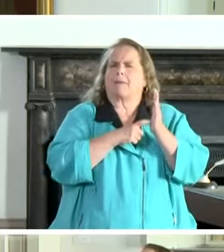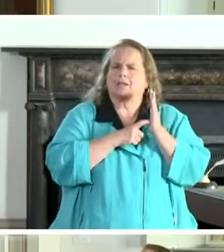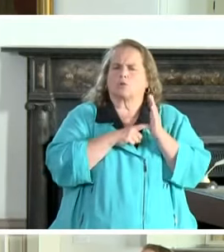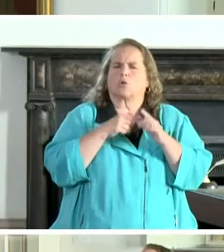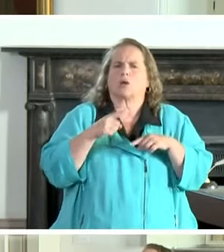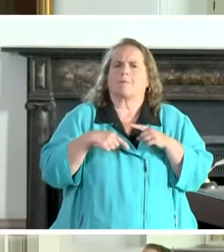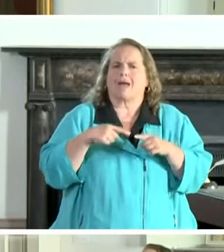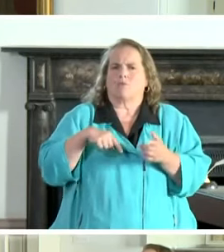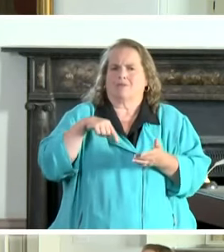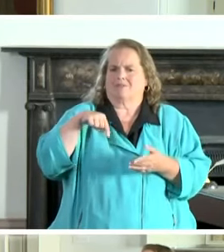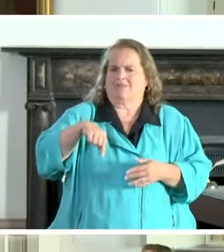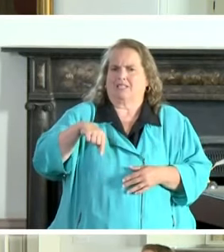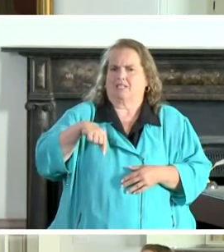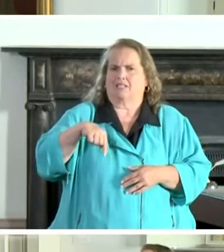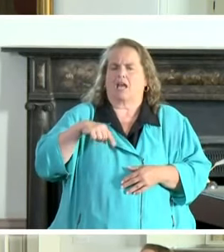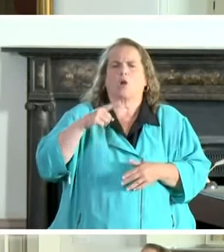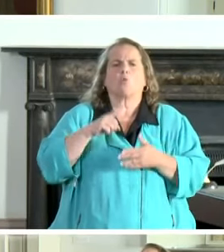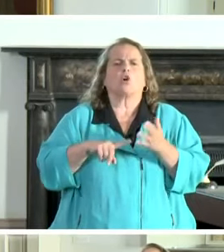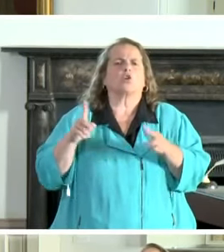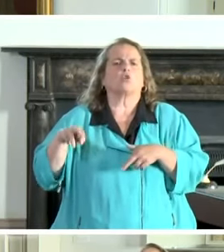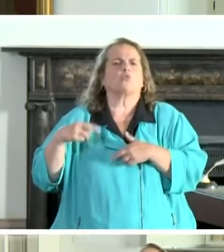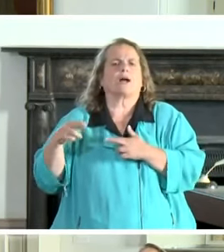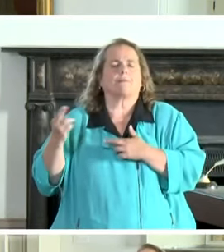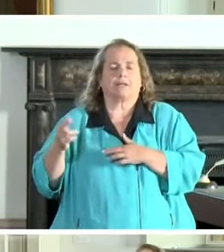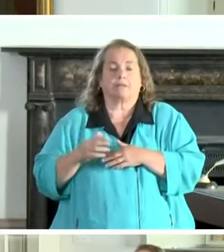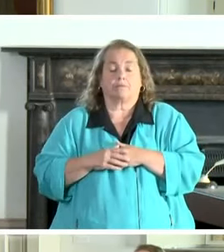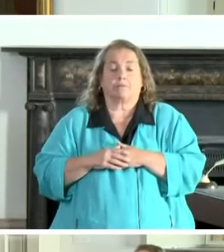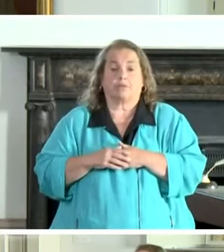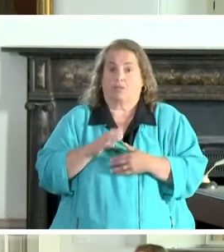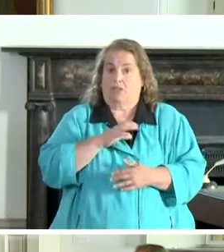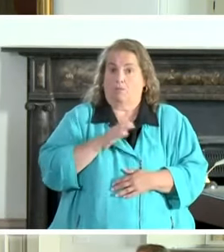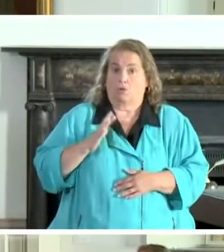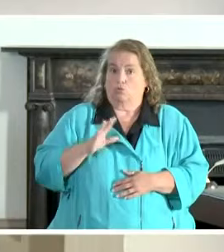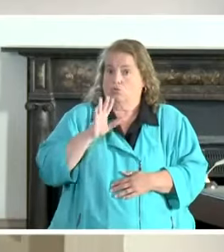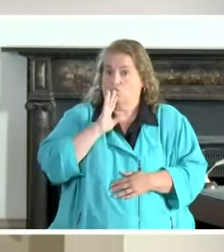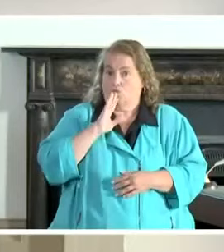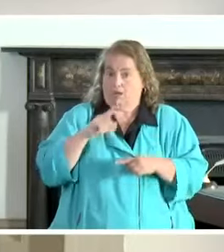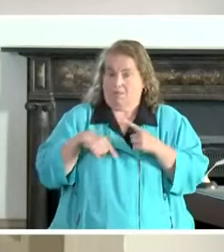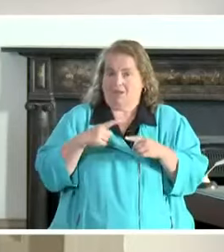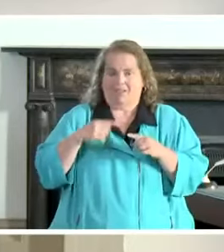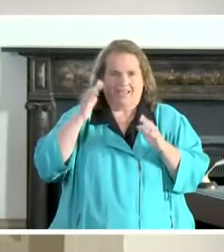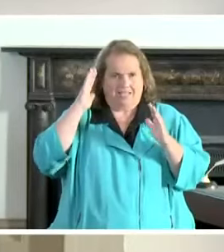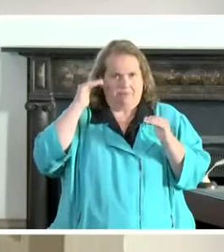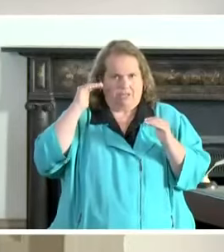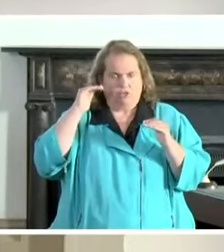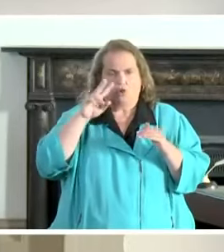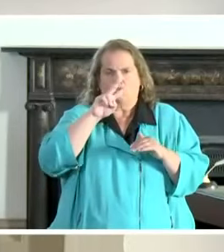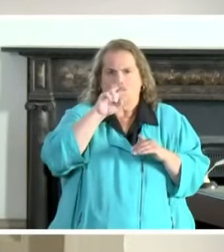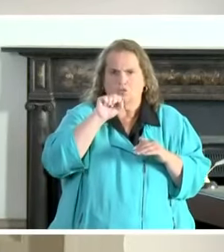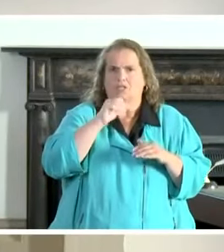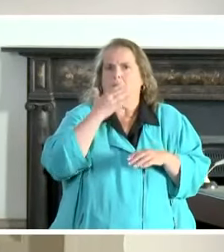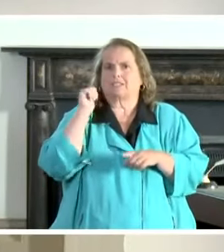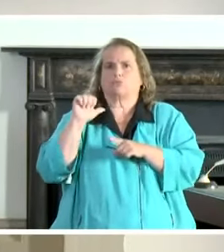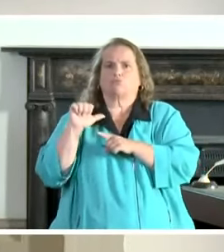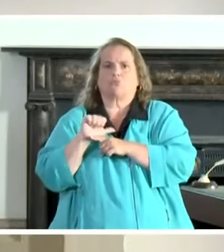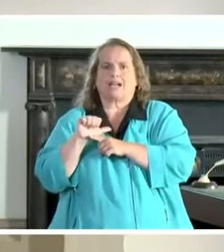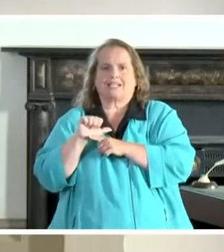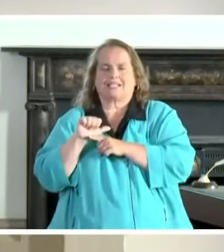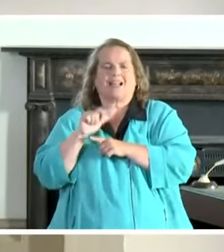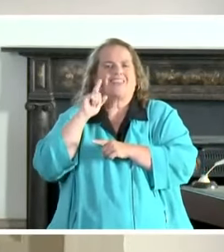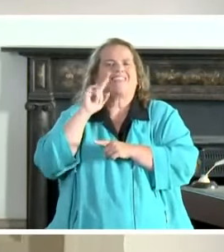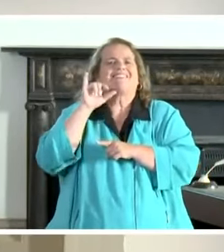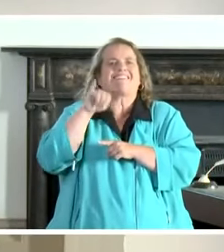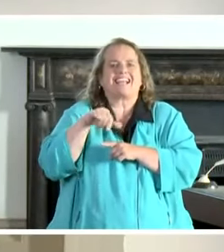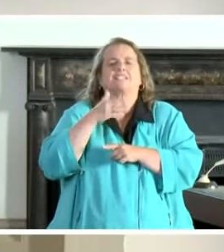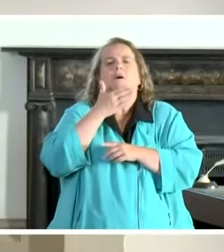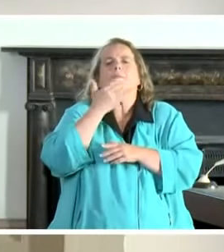this and what are you not recommending for them? Well, the commissioner spoke about the expectations versus best practices, and I think that's probably